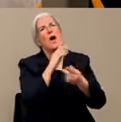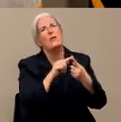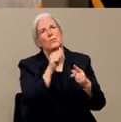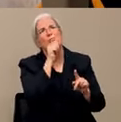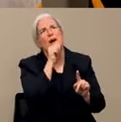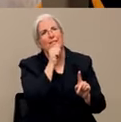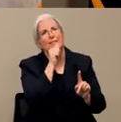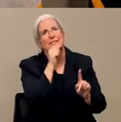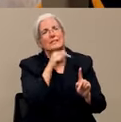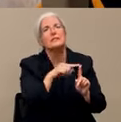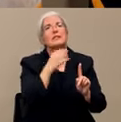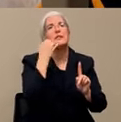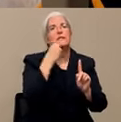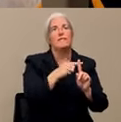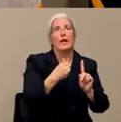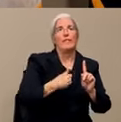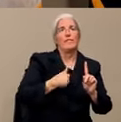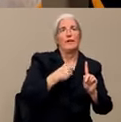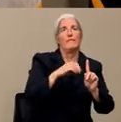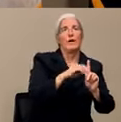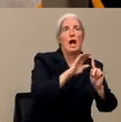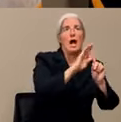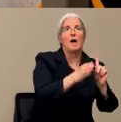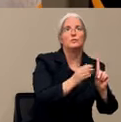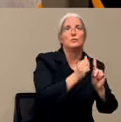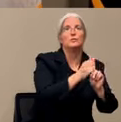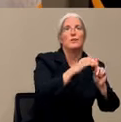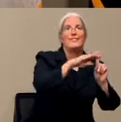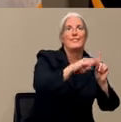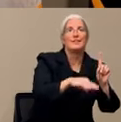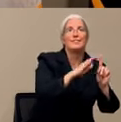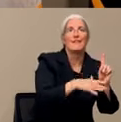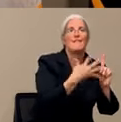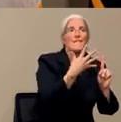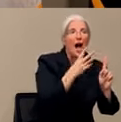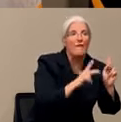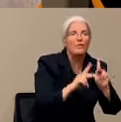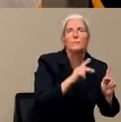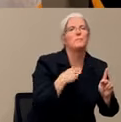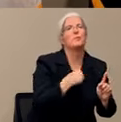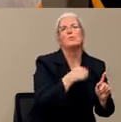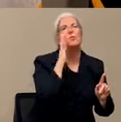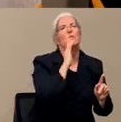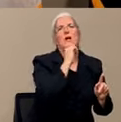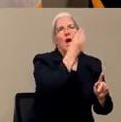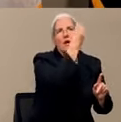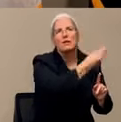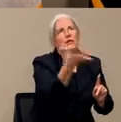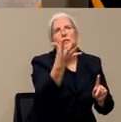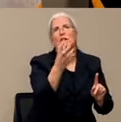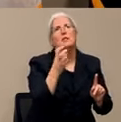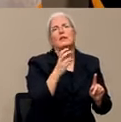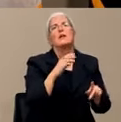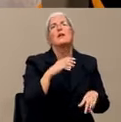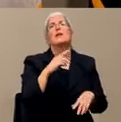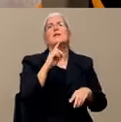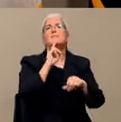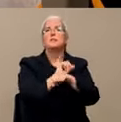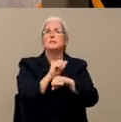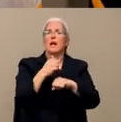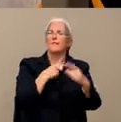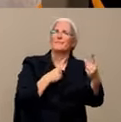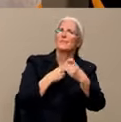So right now, with only 12 cases in the county, most of our cities are going to have numbers less than five. And that's done to protect patients'